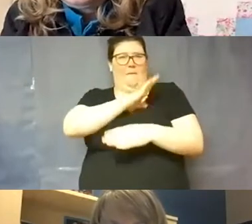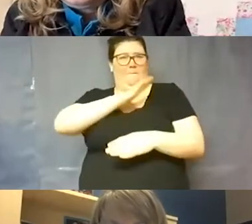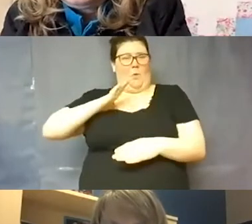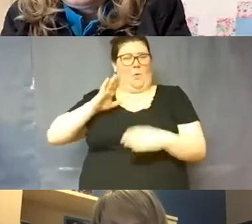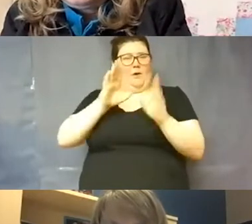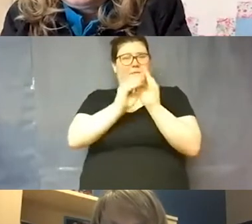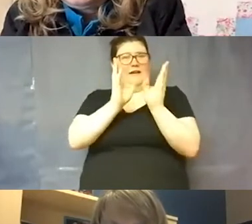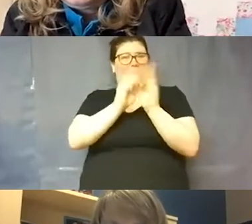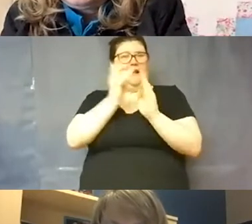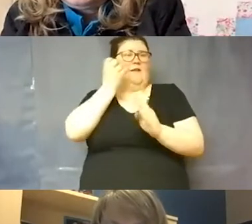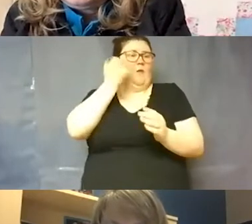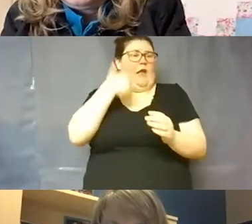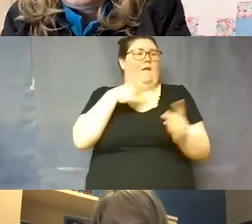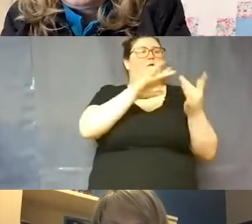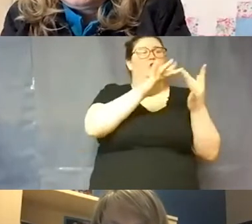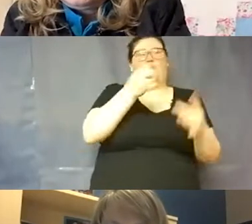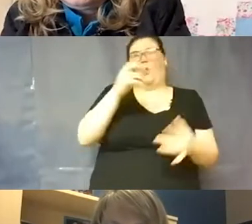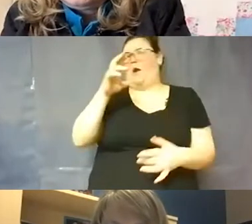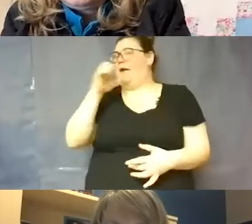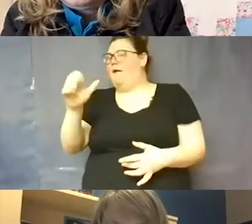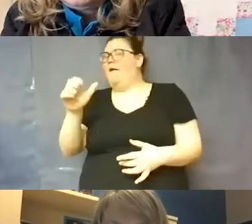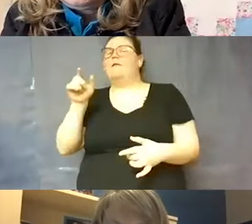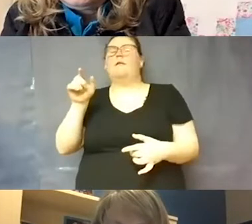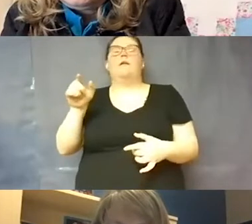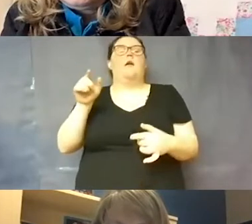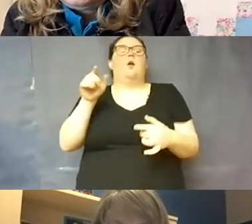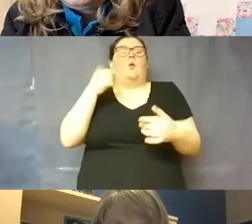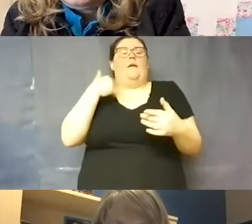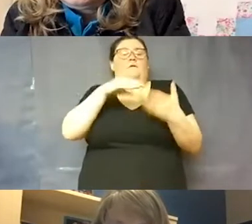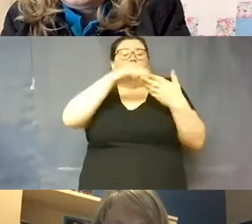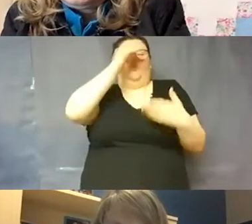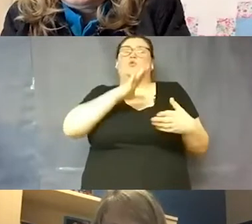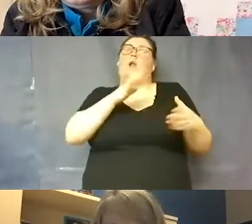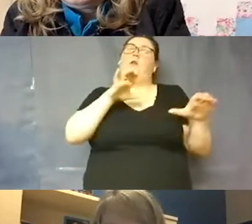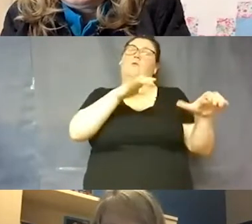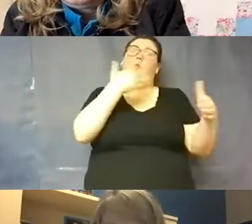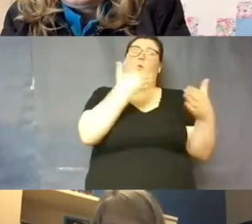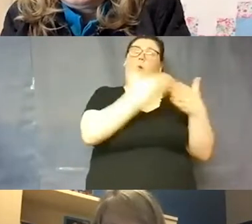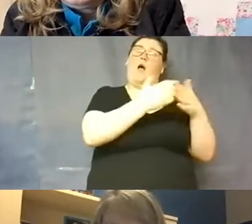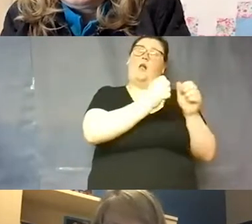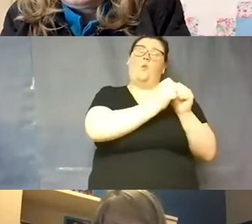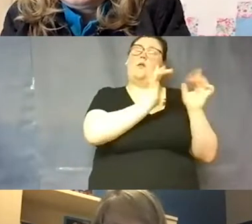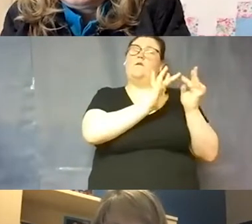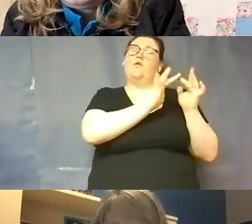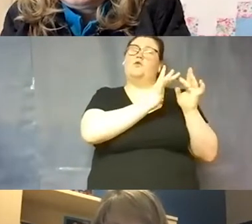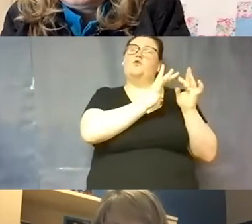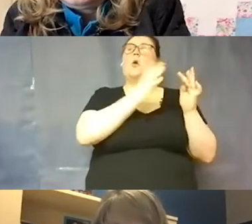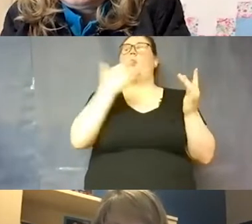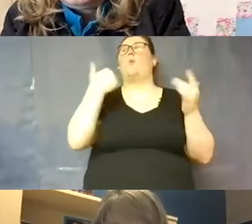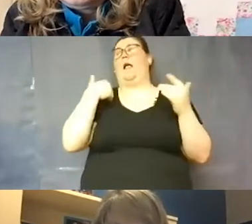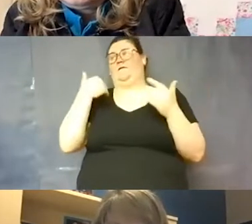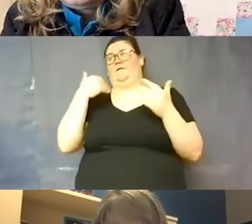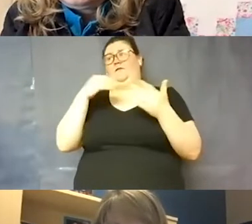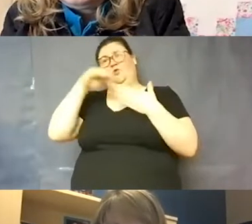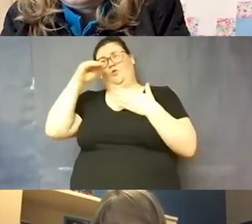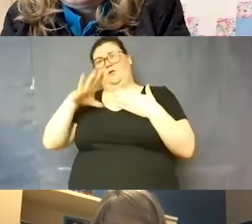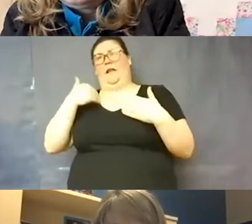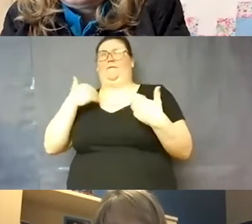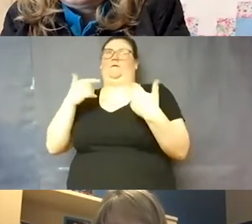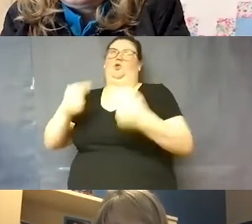if we don't have virtual, because we have students who have done very well on virtual. And we have students who have struggled on virtual.